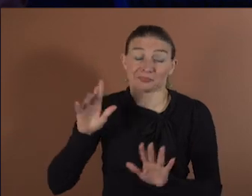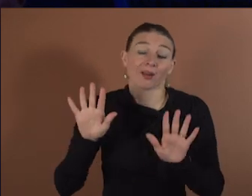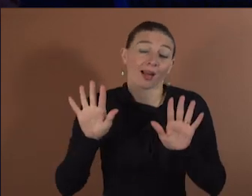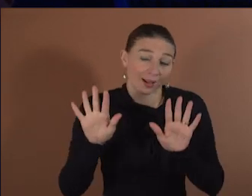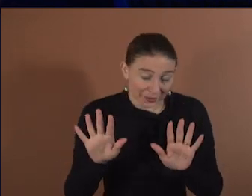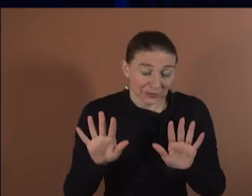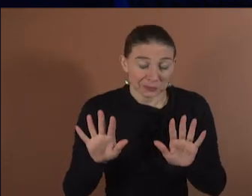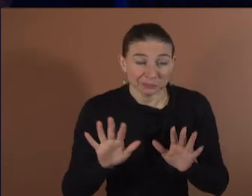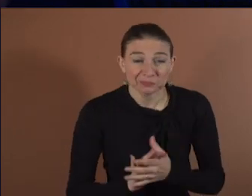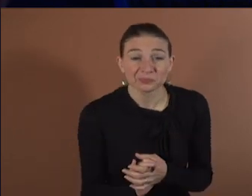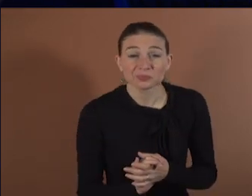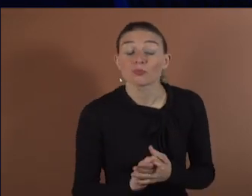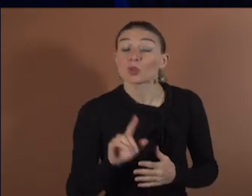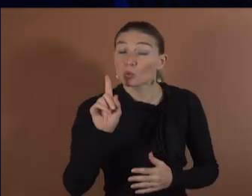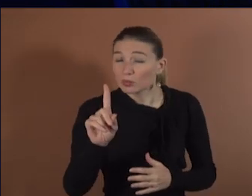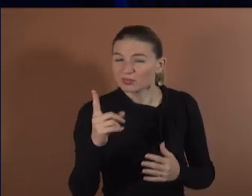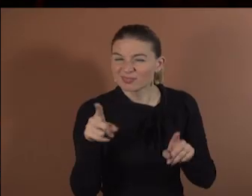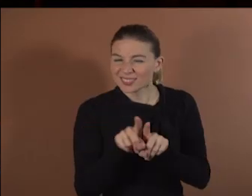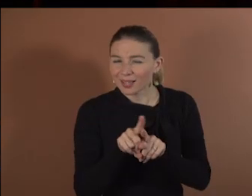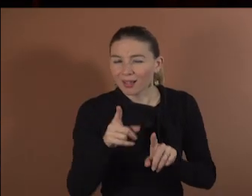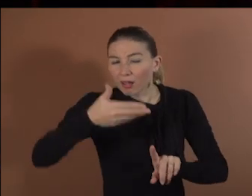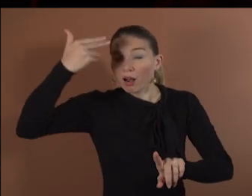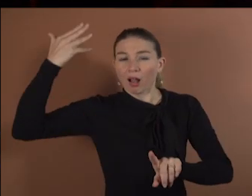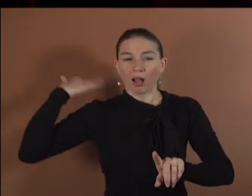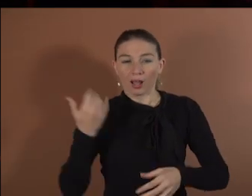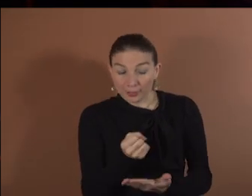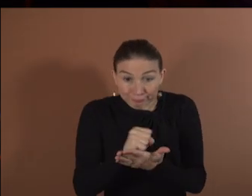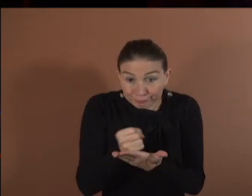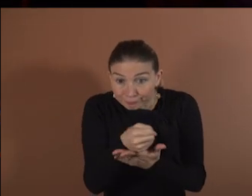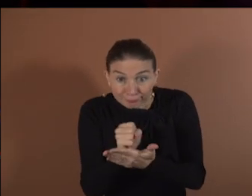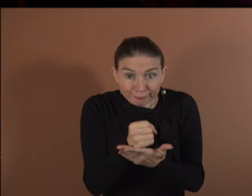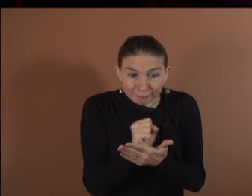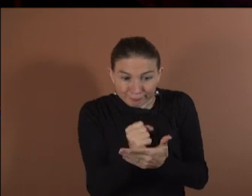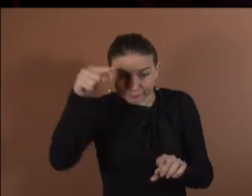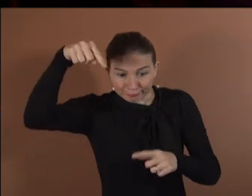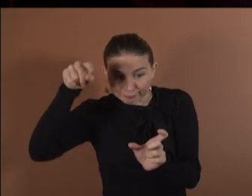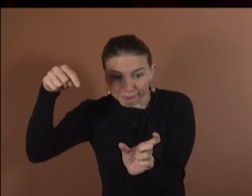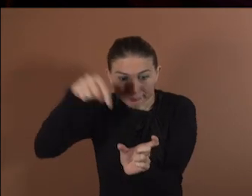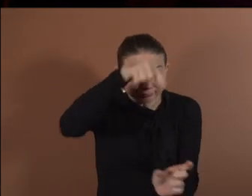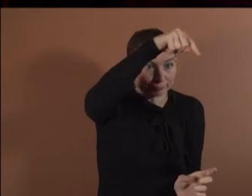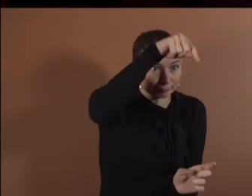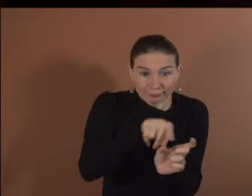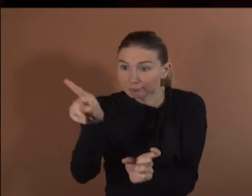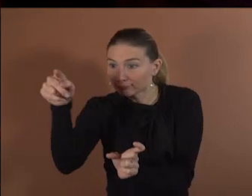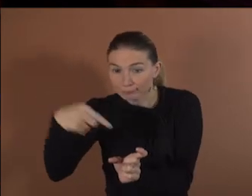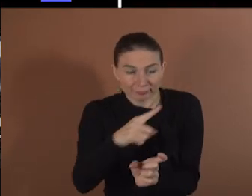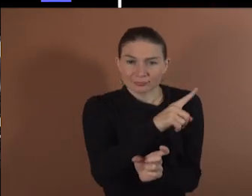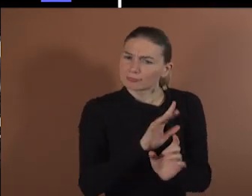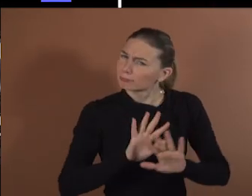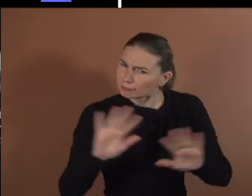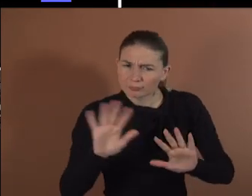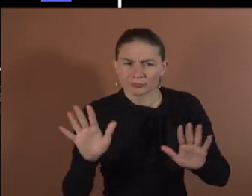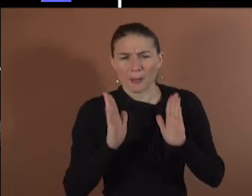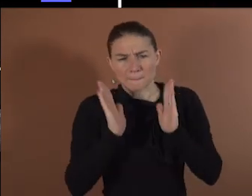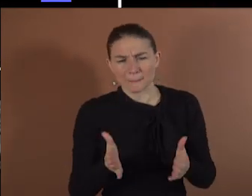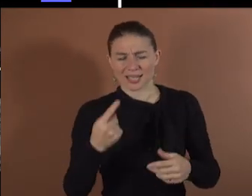players do not get the joysticks like you see here. But they have to learn to play this game purely on changing their own